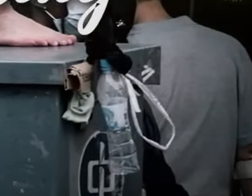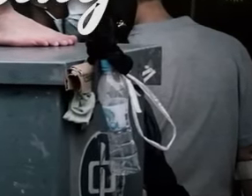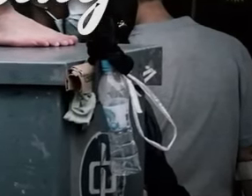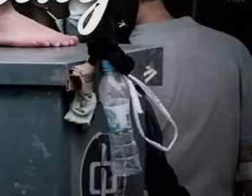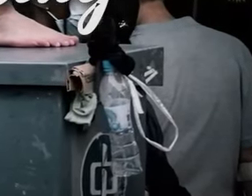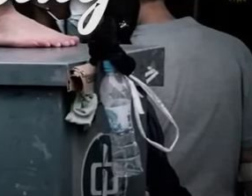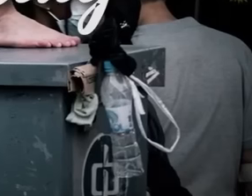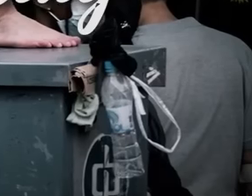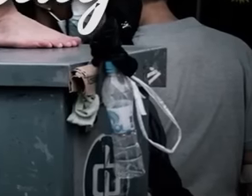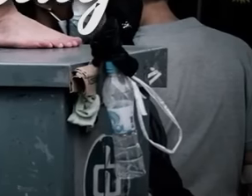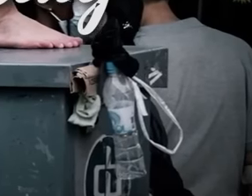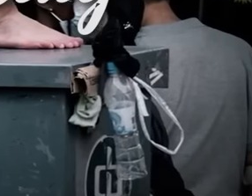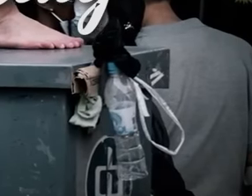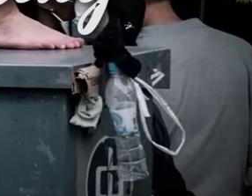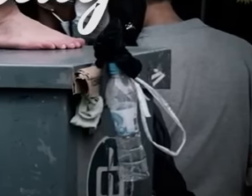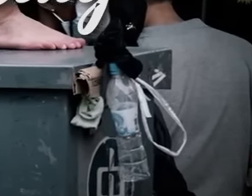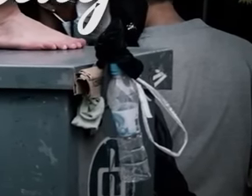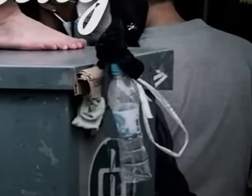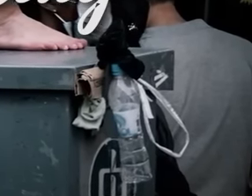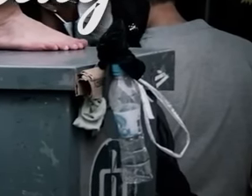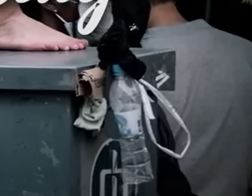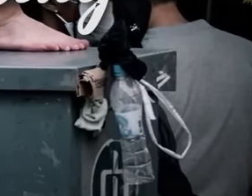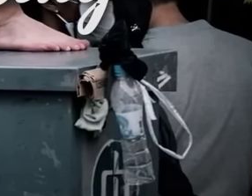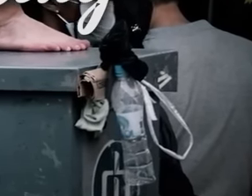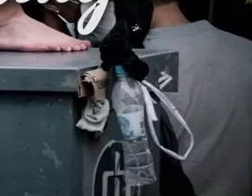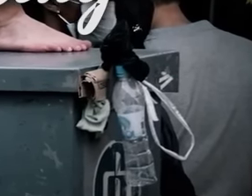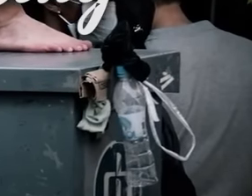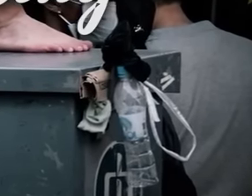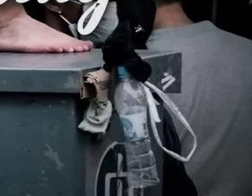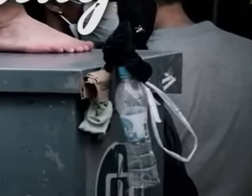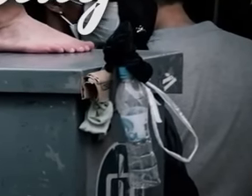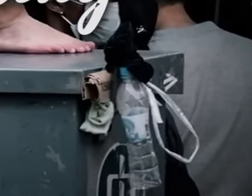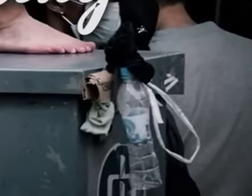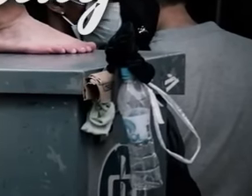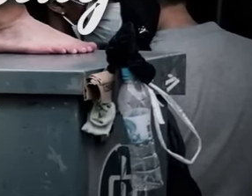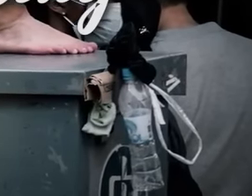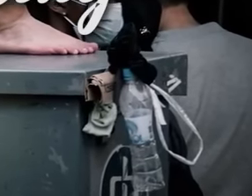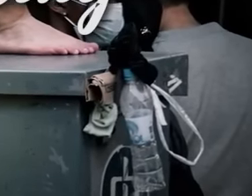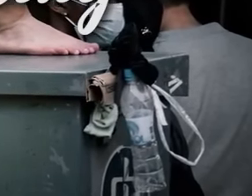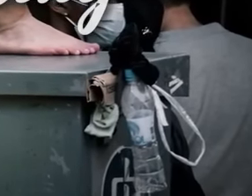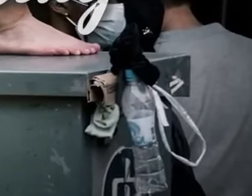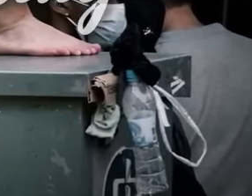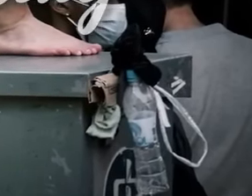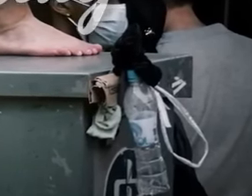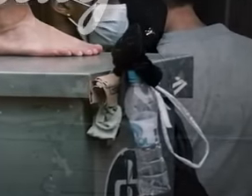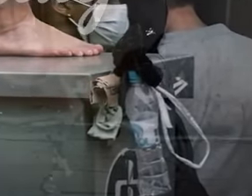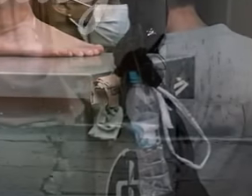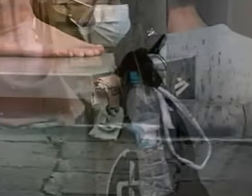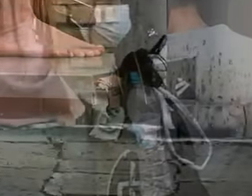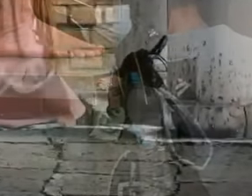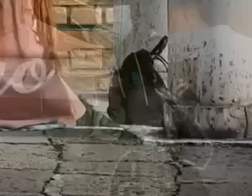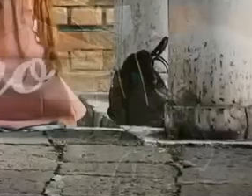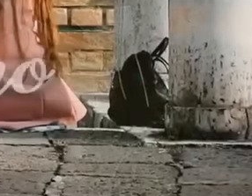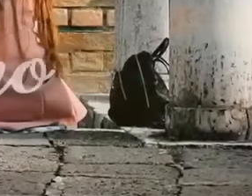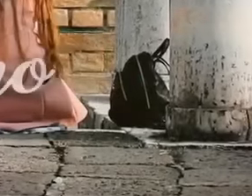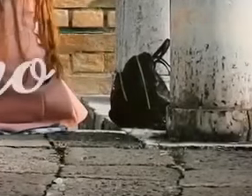bumaling ikaw'y naroon